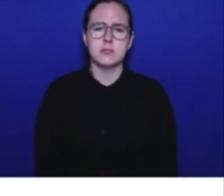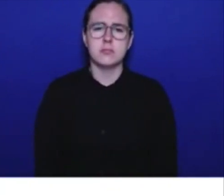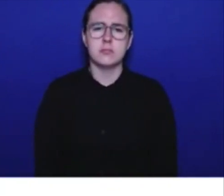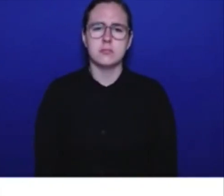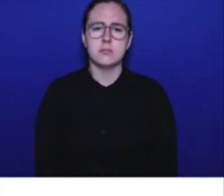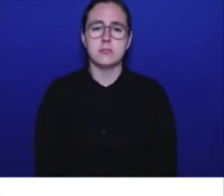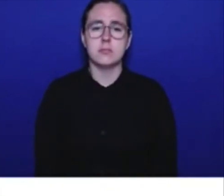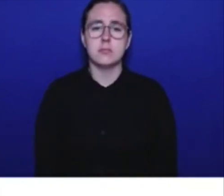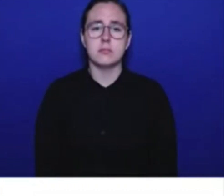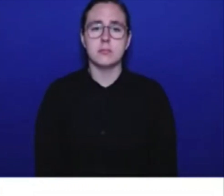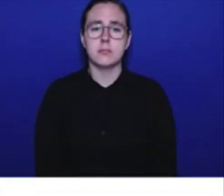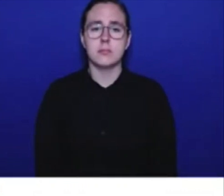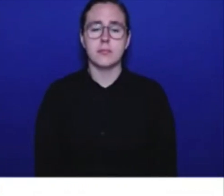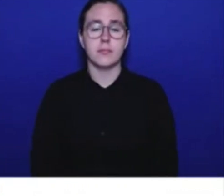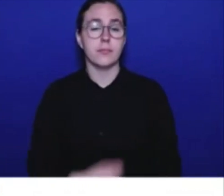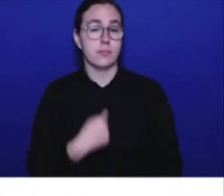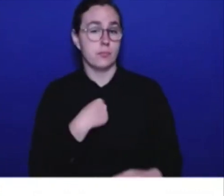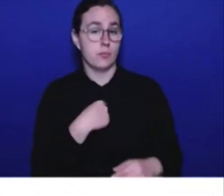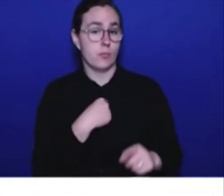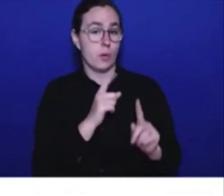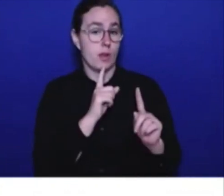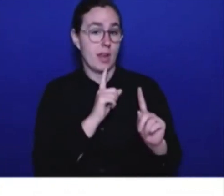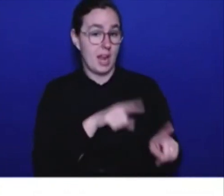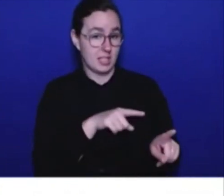Jimenez, who's the CEO of ICBC.